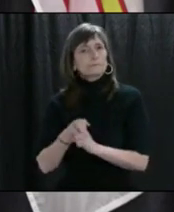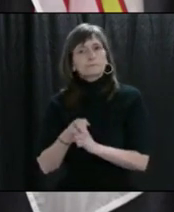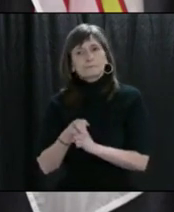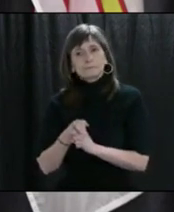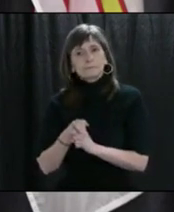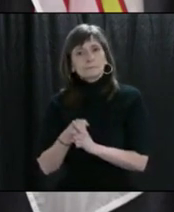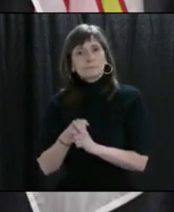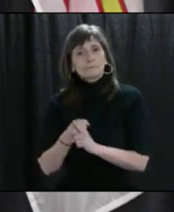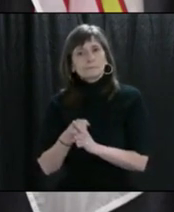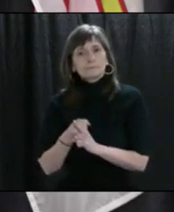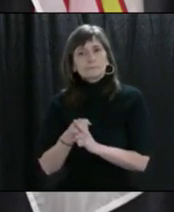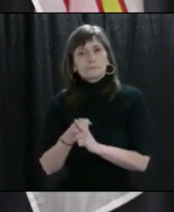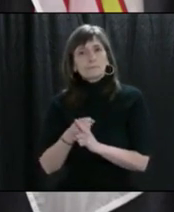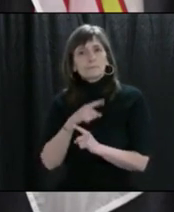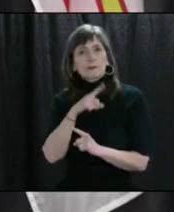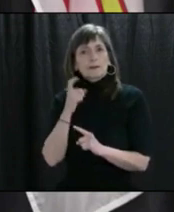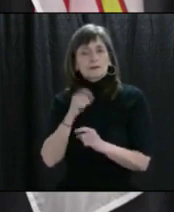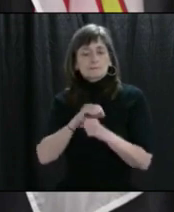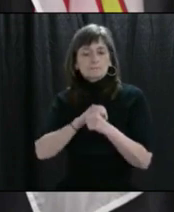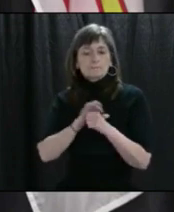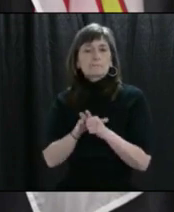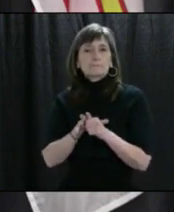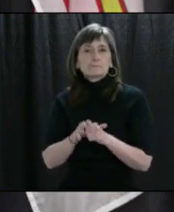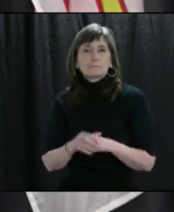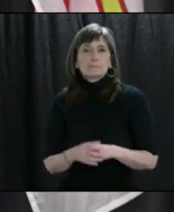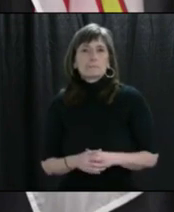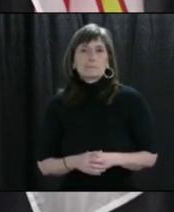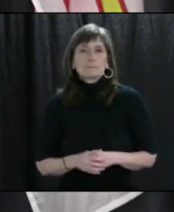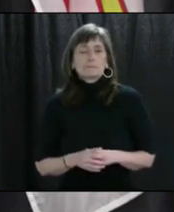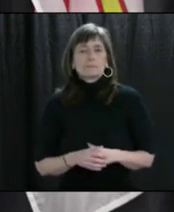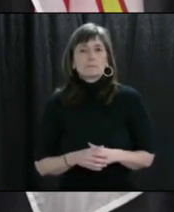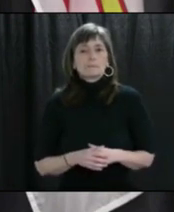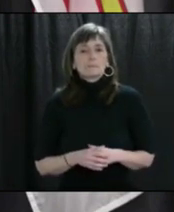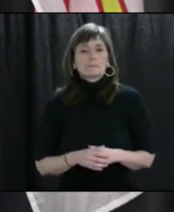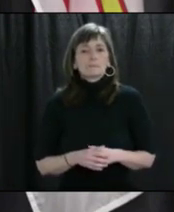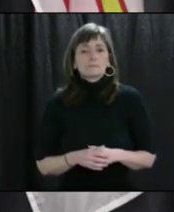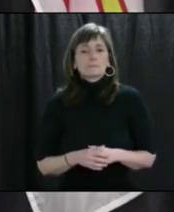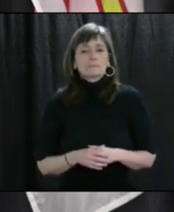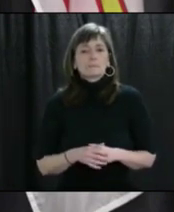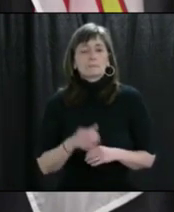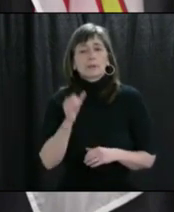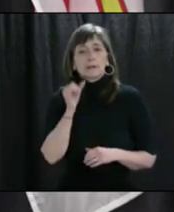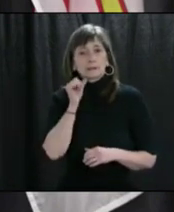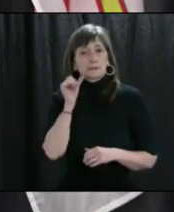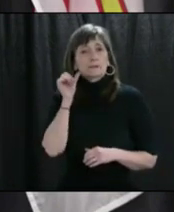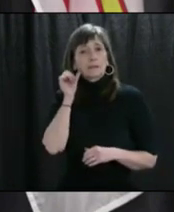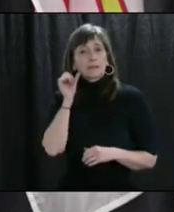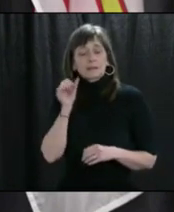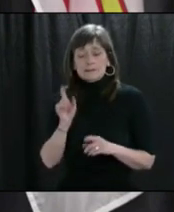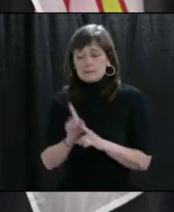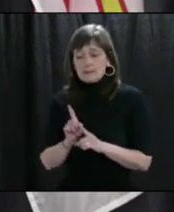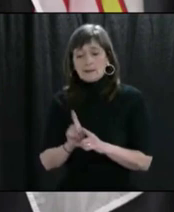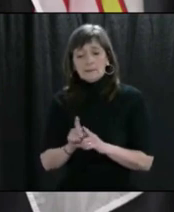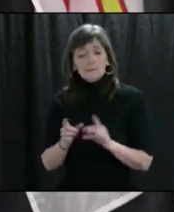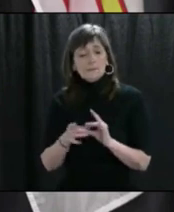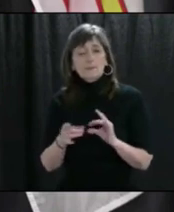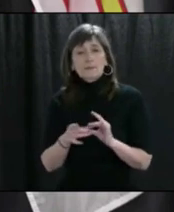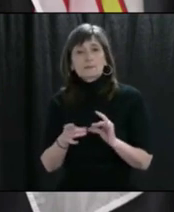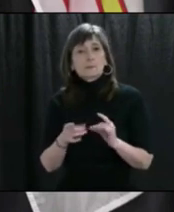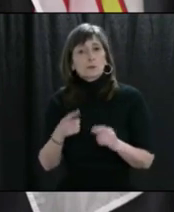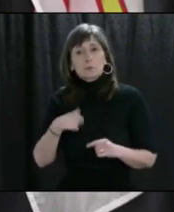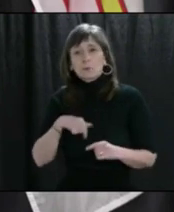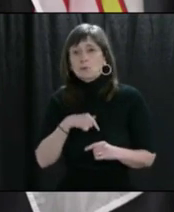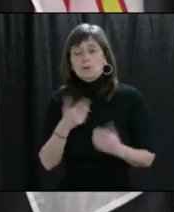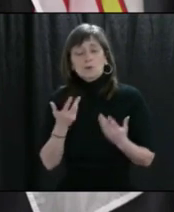extent due to this virus. As I said yesterday, this is not where we want to be today.